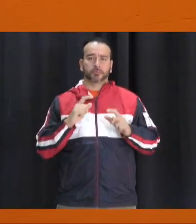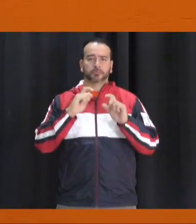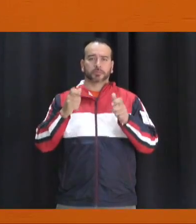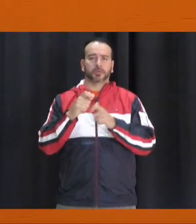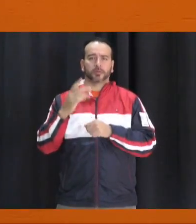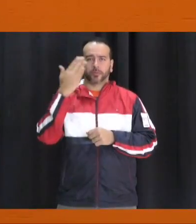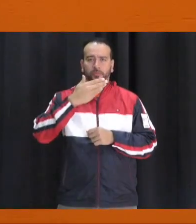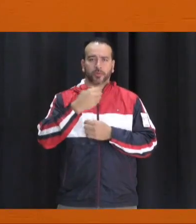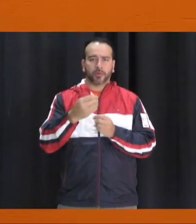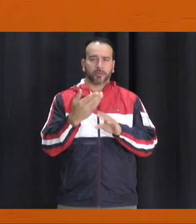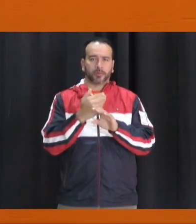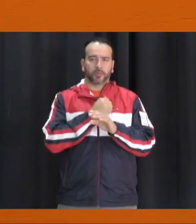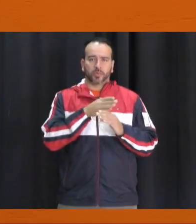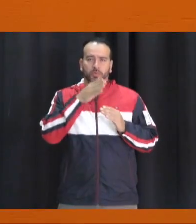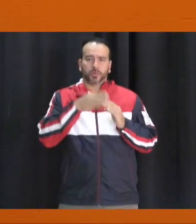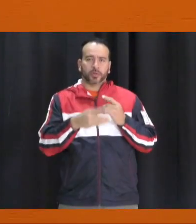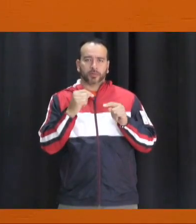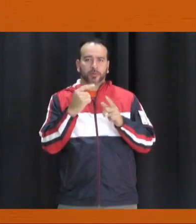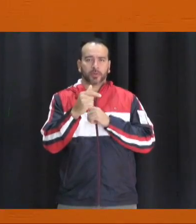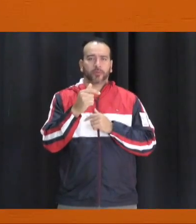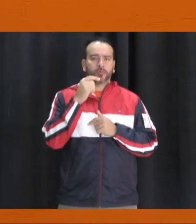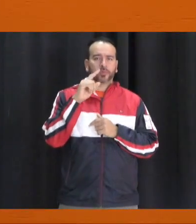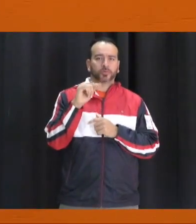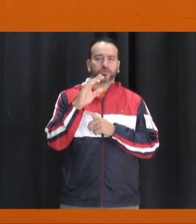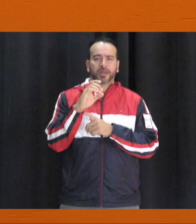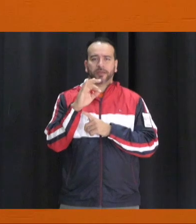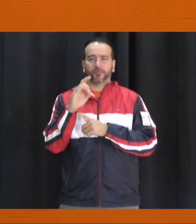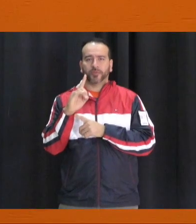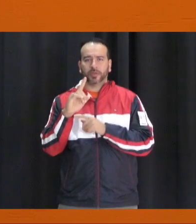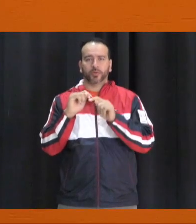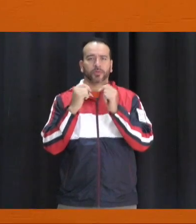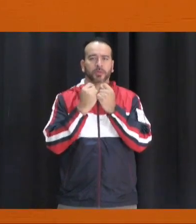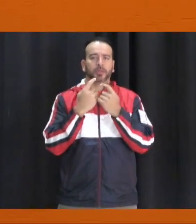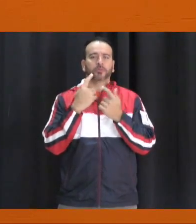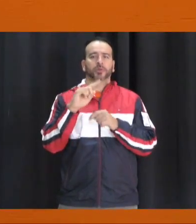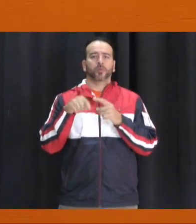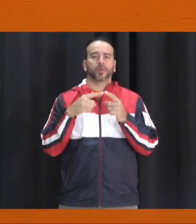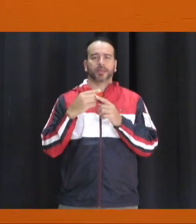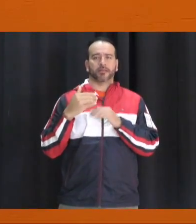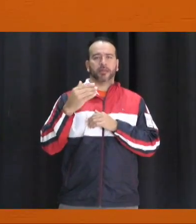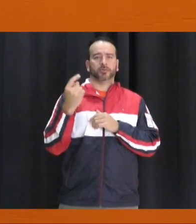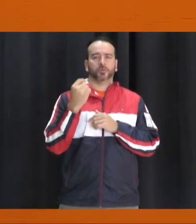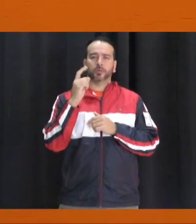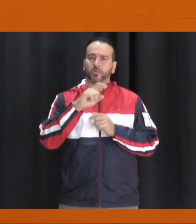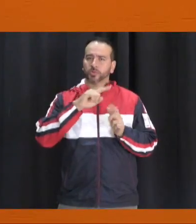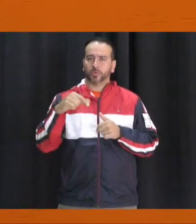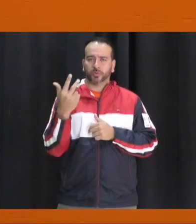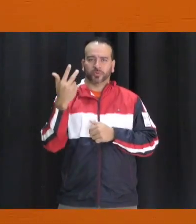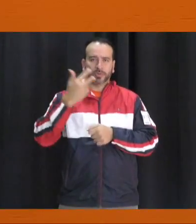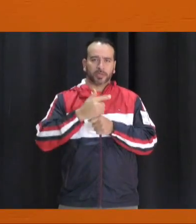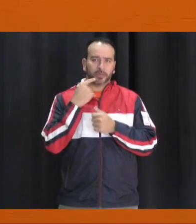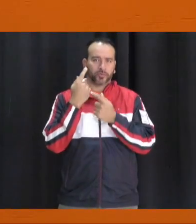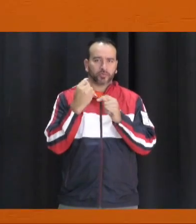office before this week ends so you can try out for Boone's track and field team. Tryouts start next Tuesday and you must attend all three days of